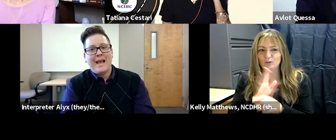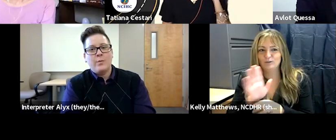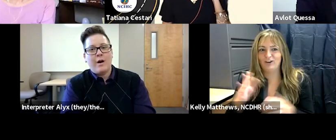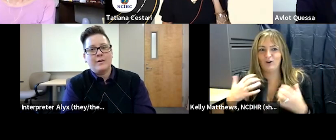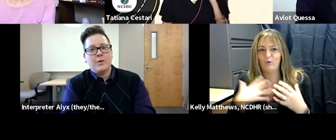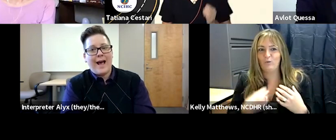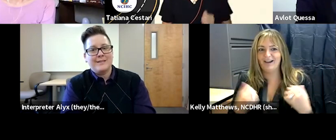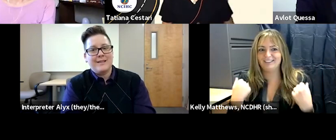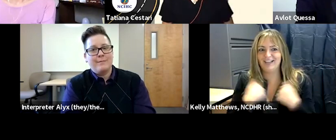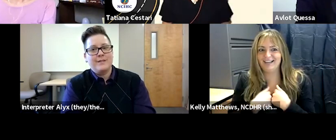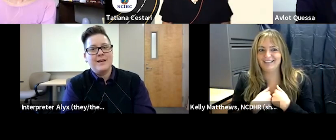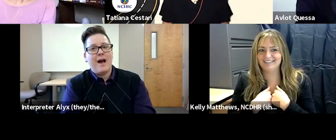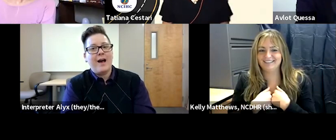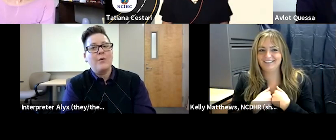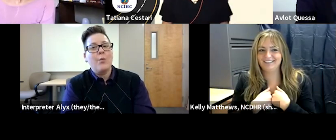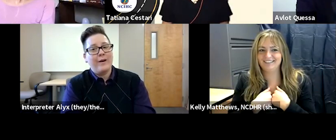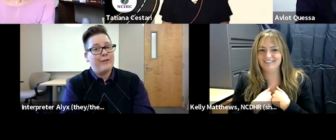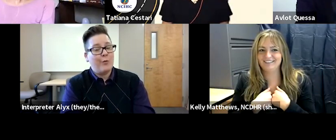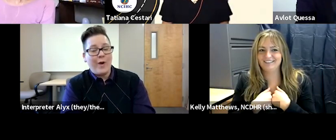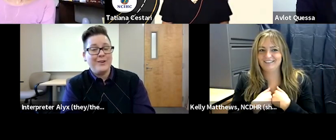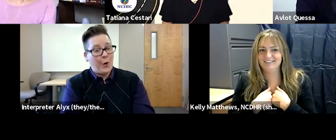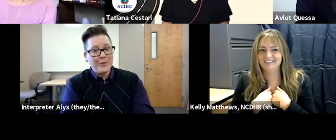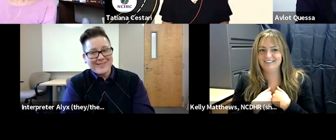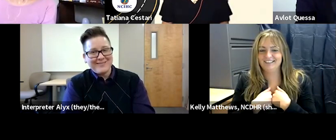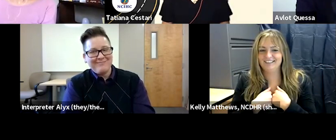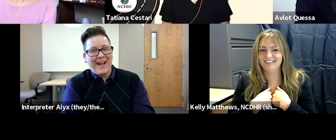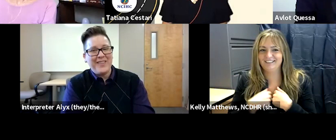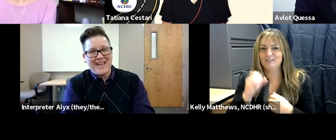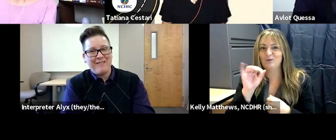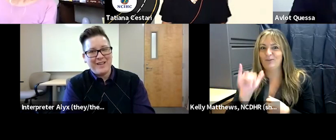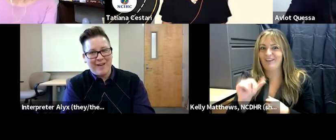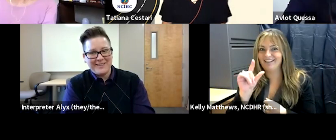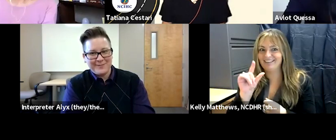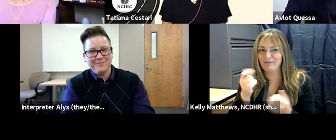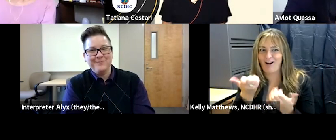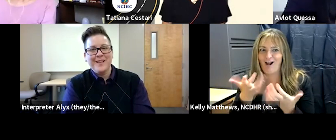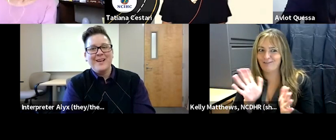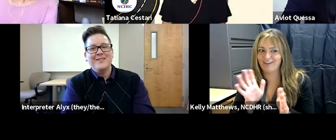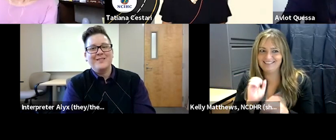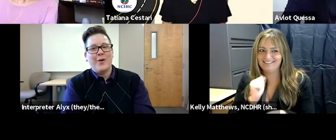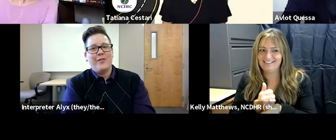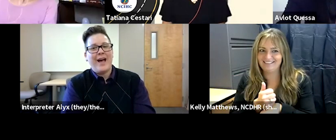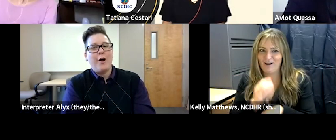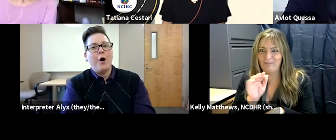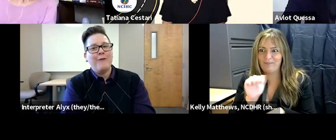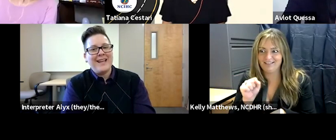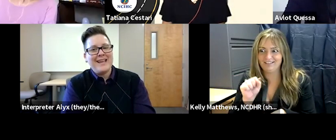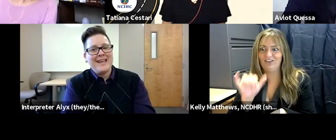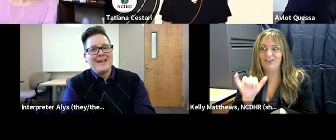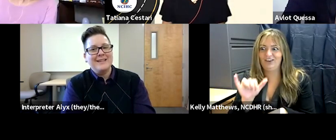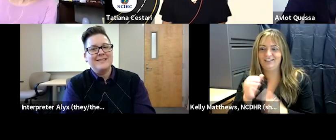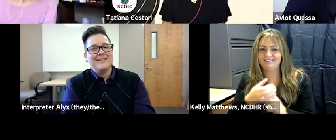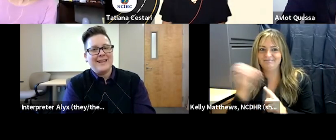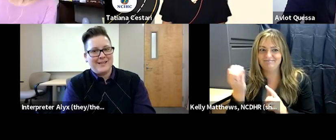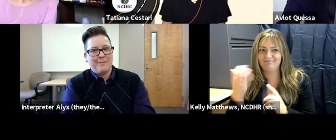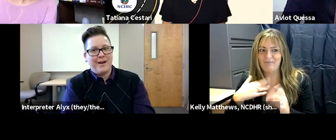and we also ask them to not wear their white coats on the day of the event so that already